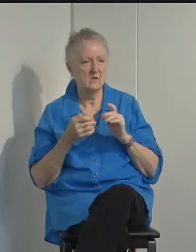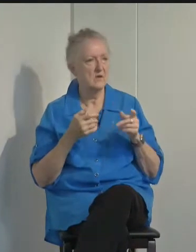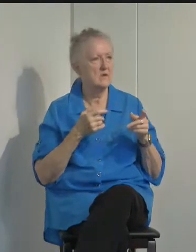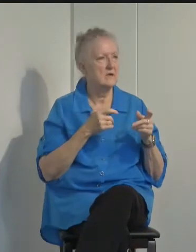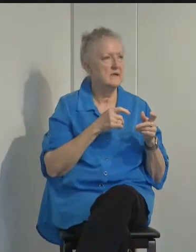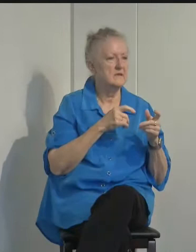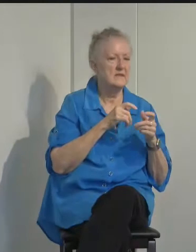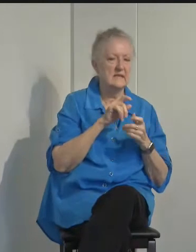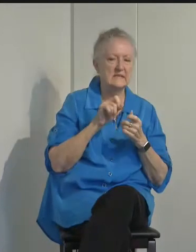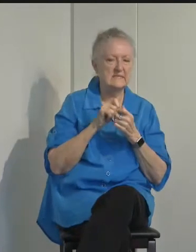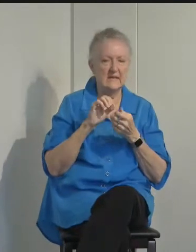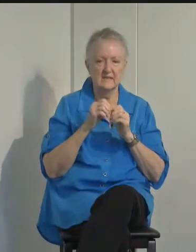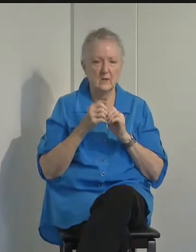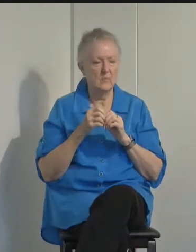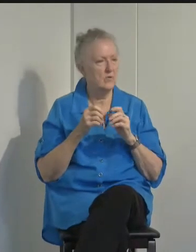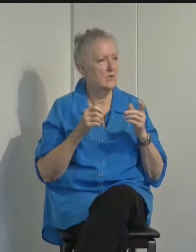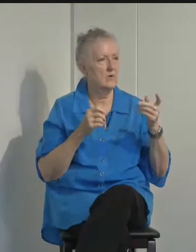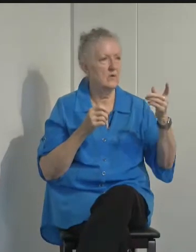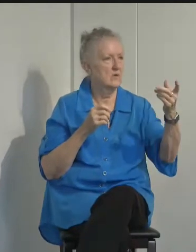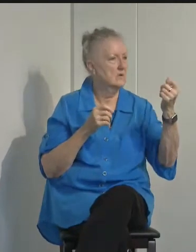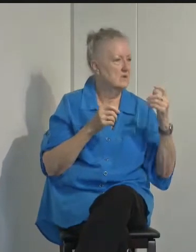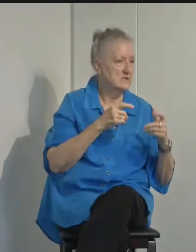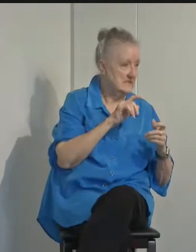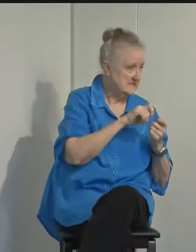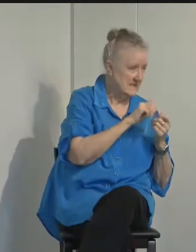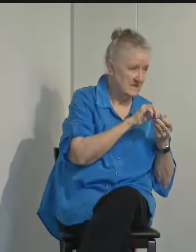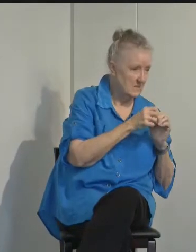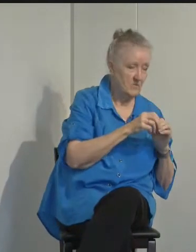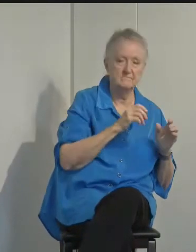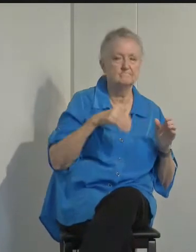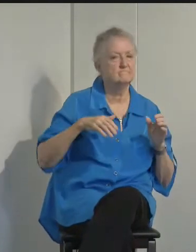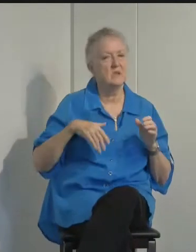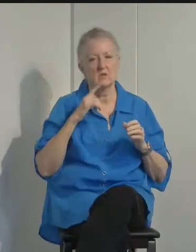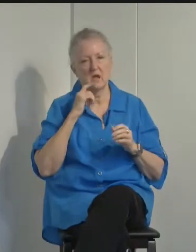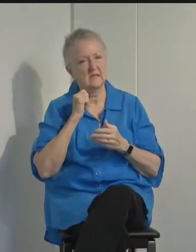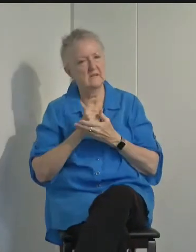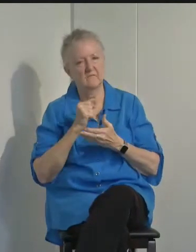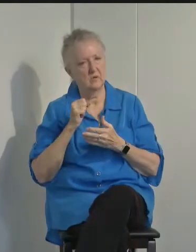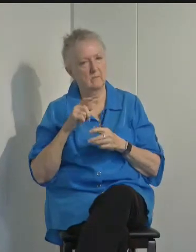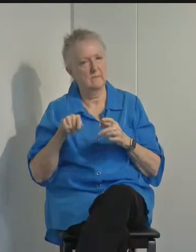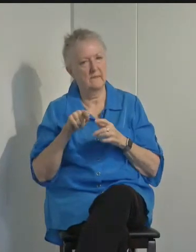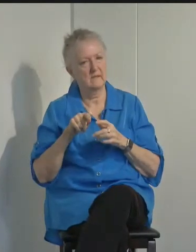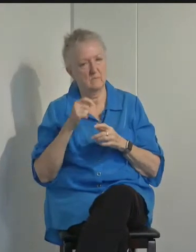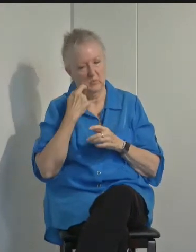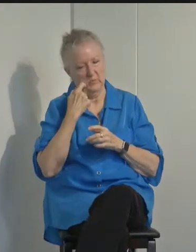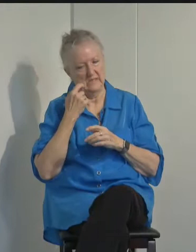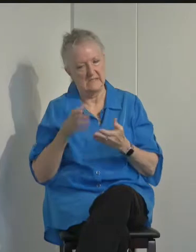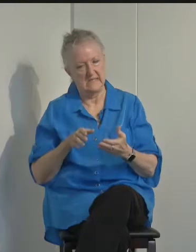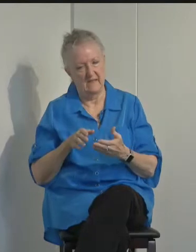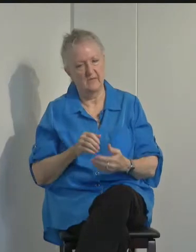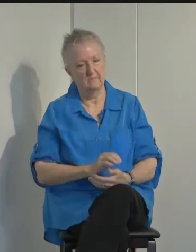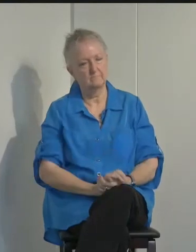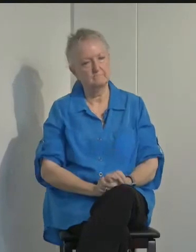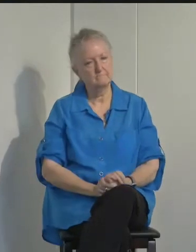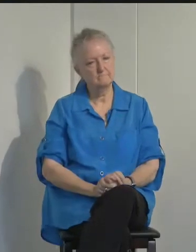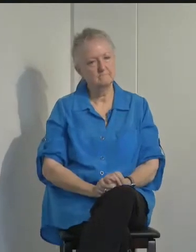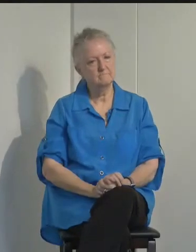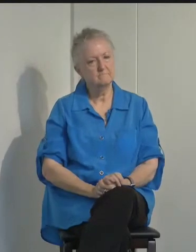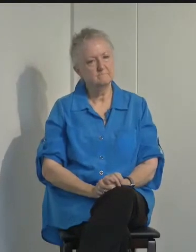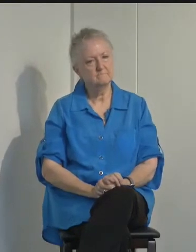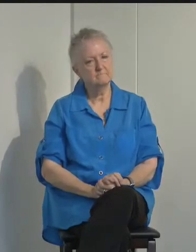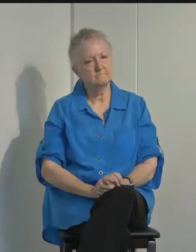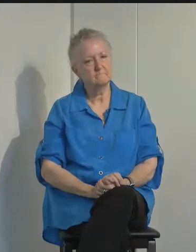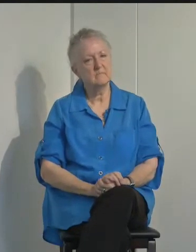ones from yesterday. That has not been confirmed of this most recent death was linked to that facility. Sorry.